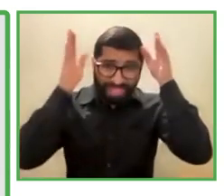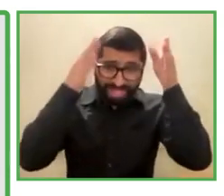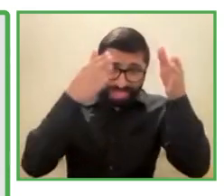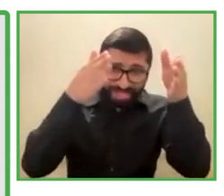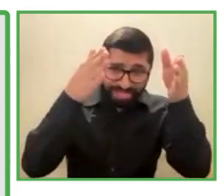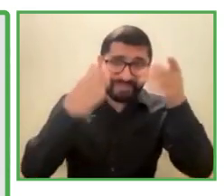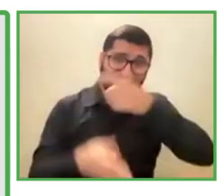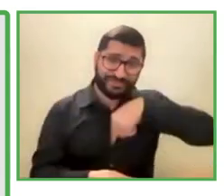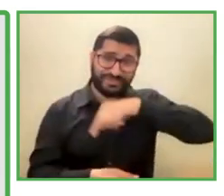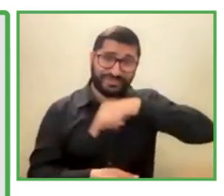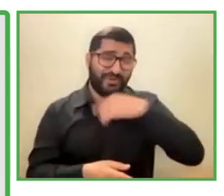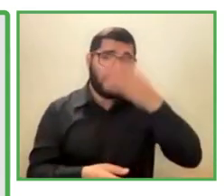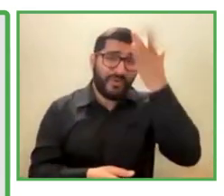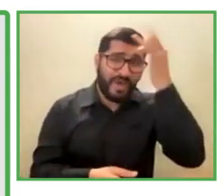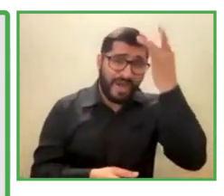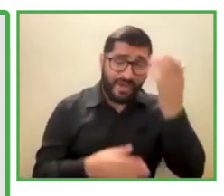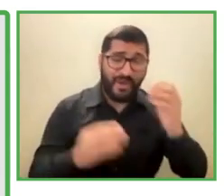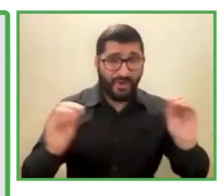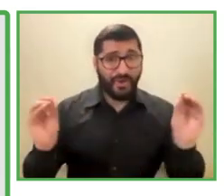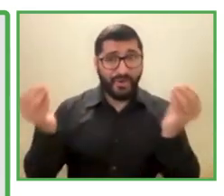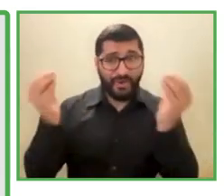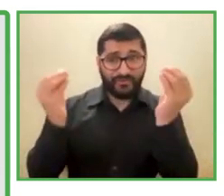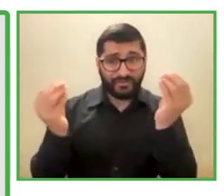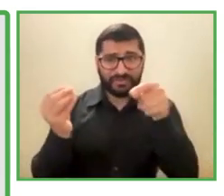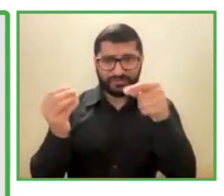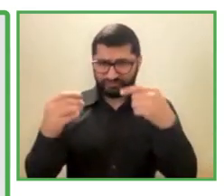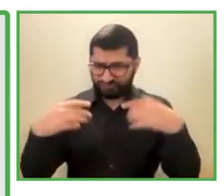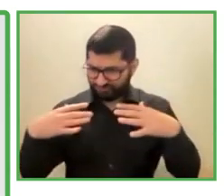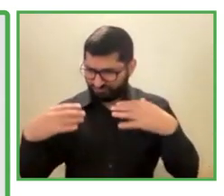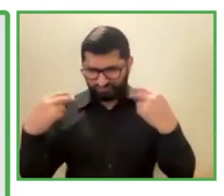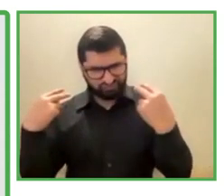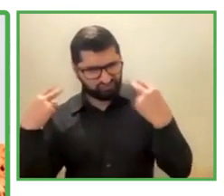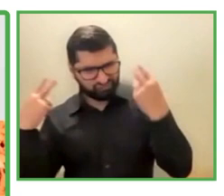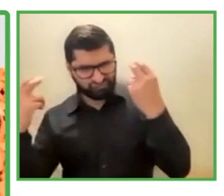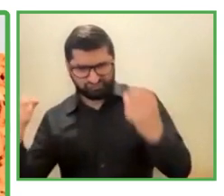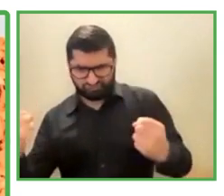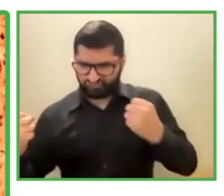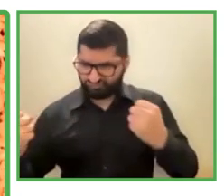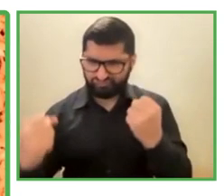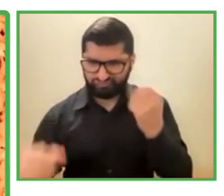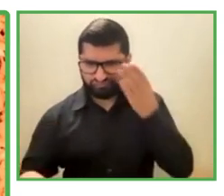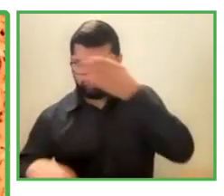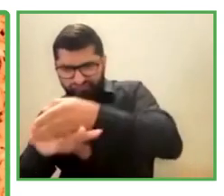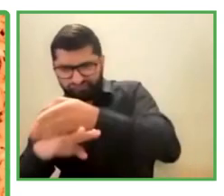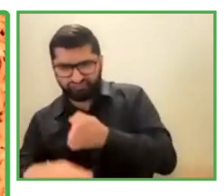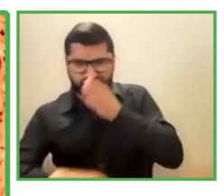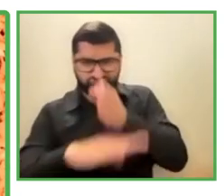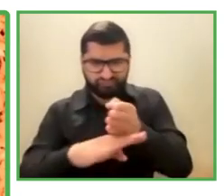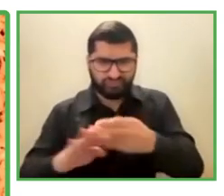the children wanted to participate in this program.